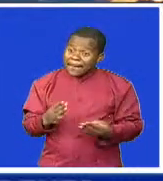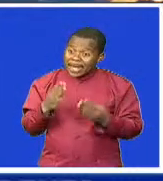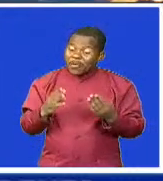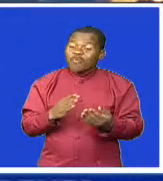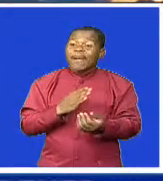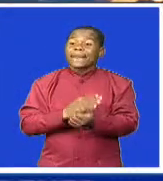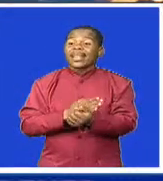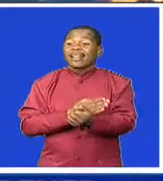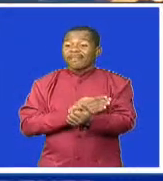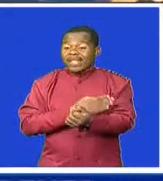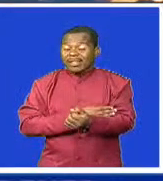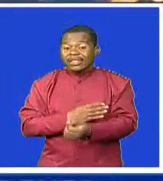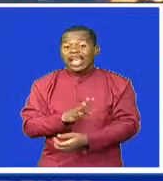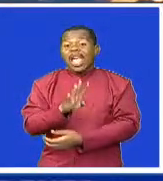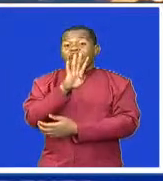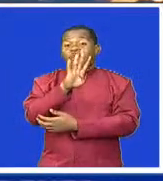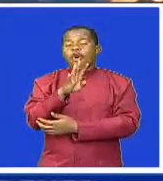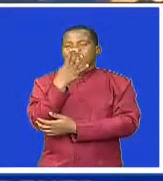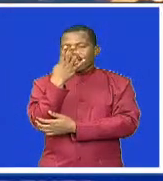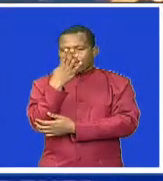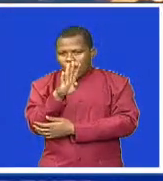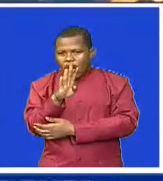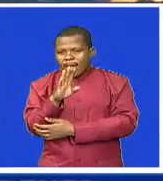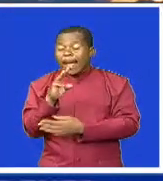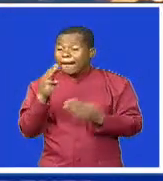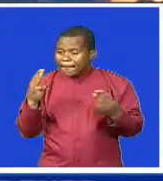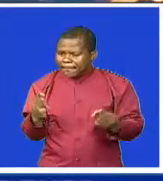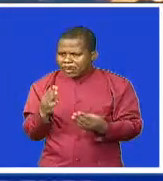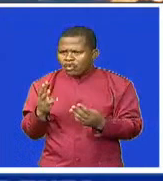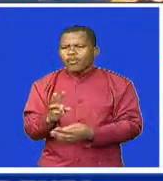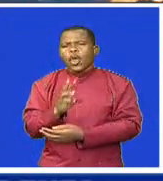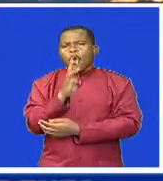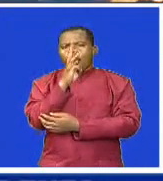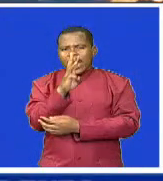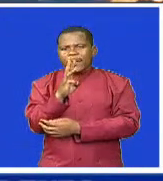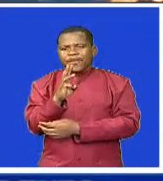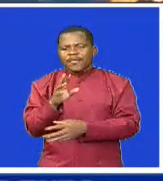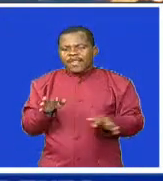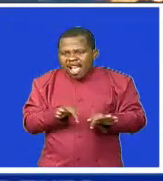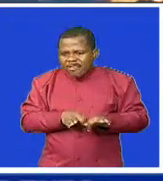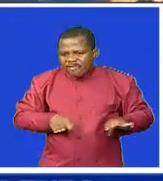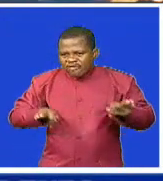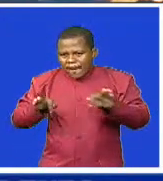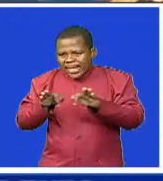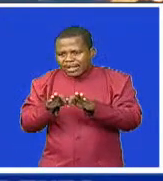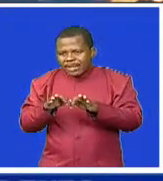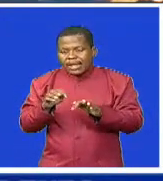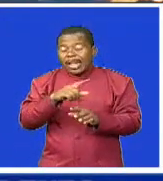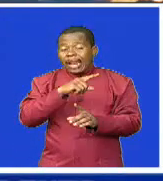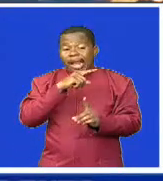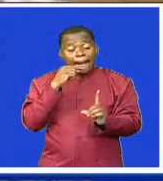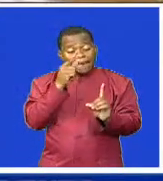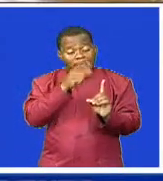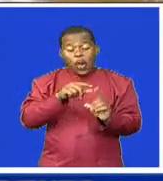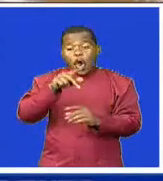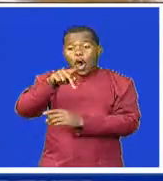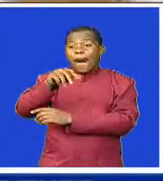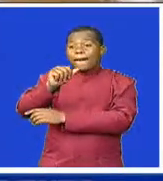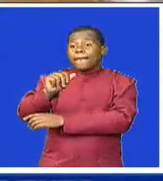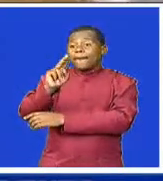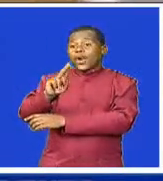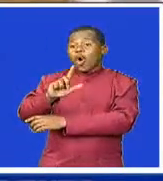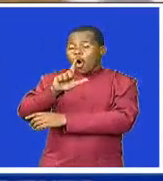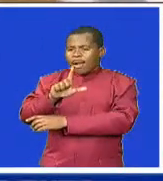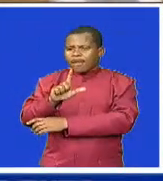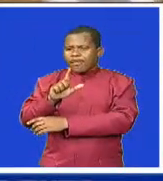donated by the family to assist those who were badly affected financially by the COVID-19 pandemic. The